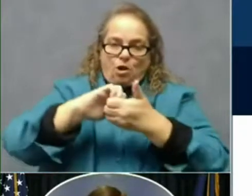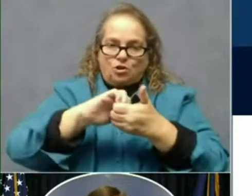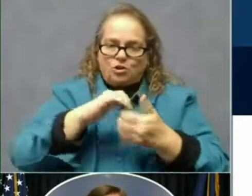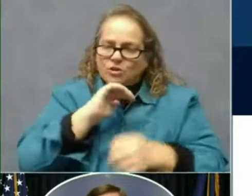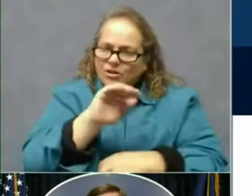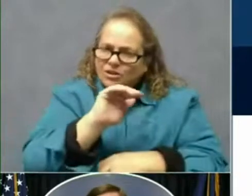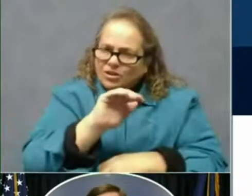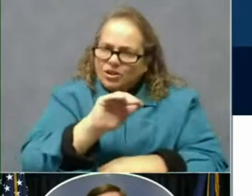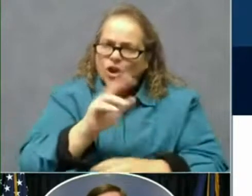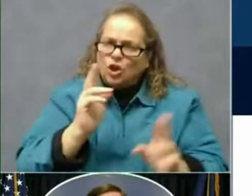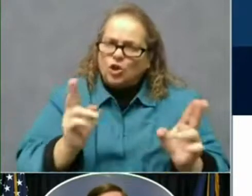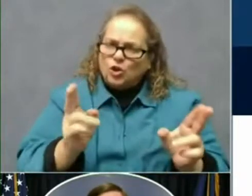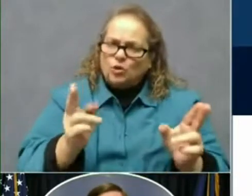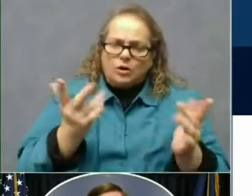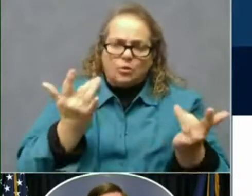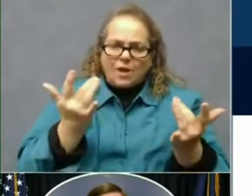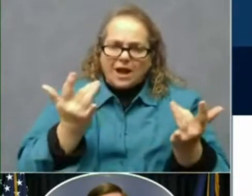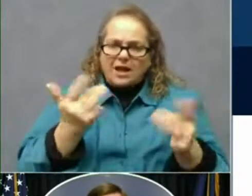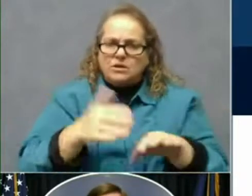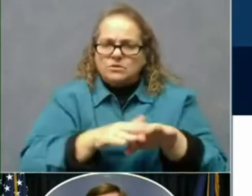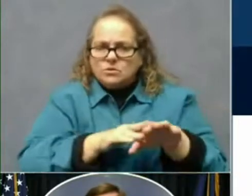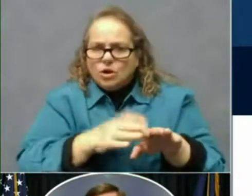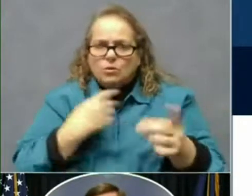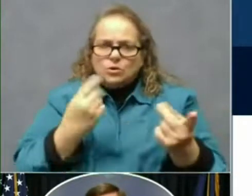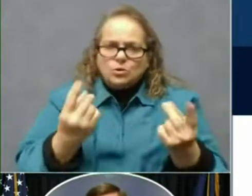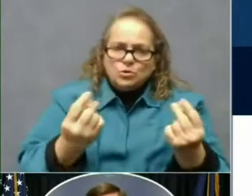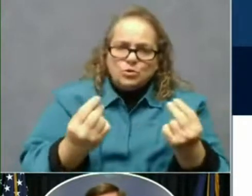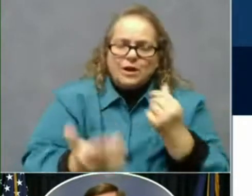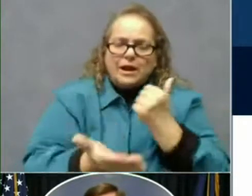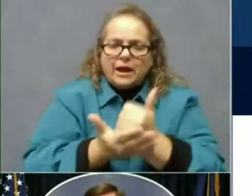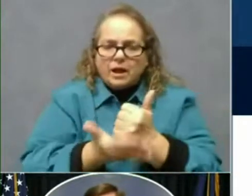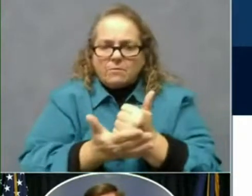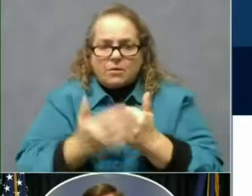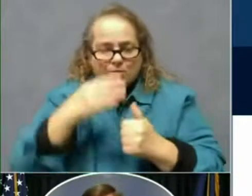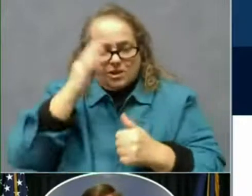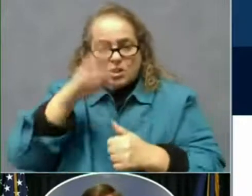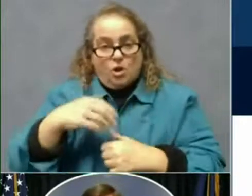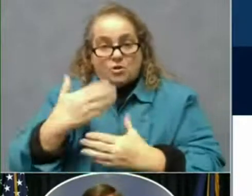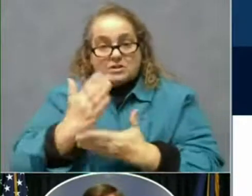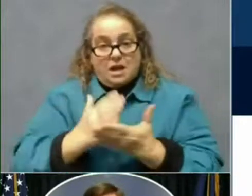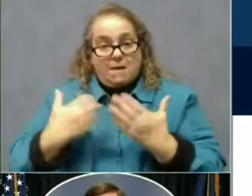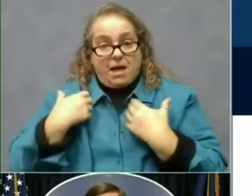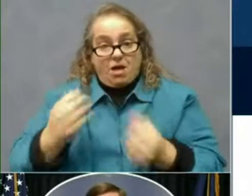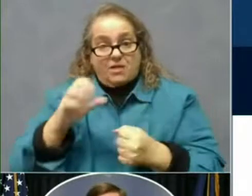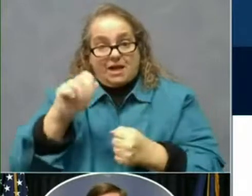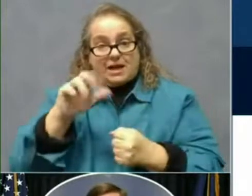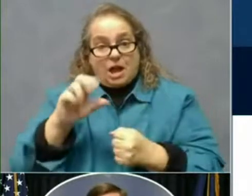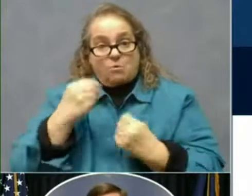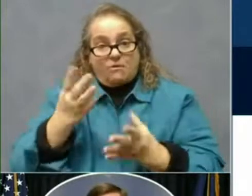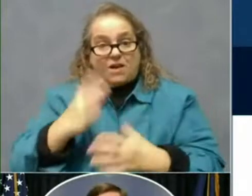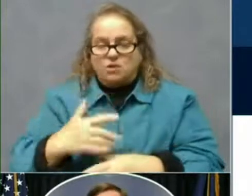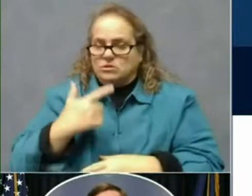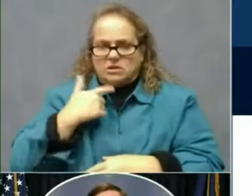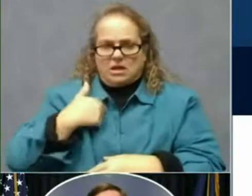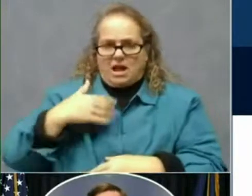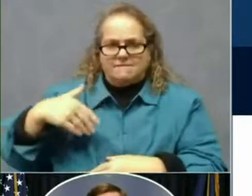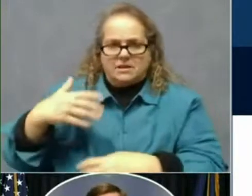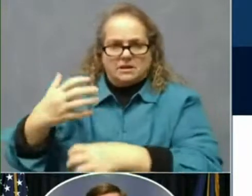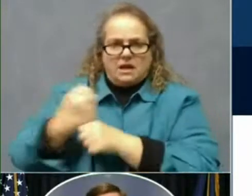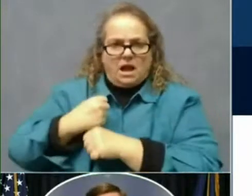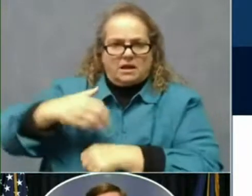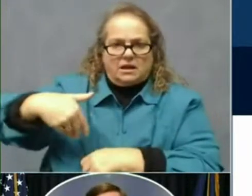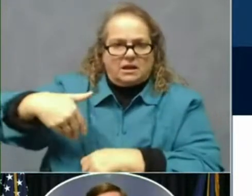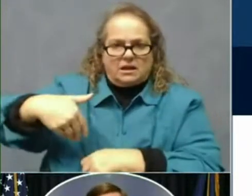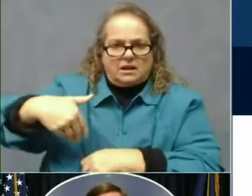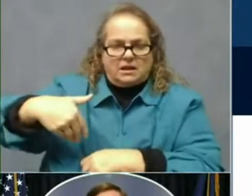And I know we've got health care providers out there that are concerned that they haven't gotten it yet. Let's say two things. Number one, we